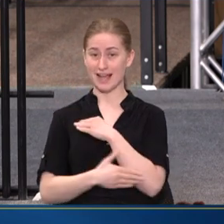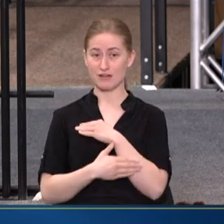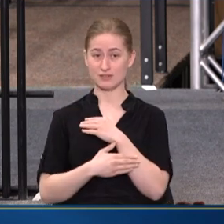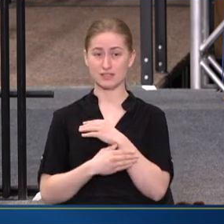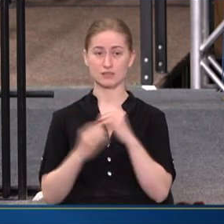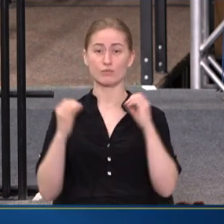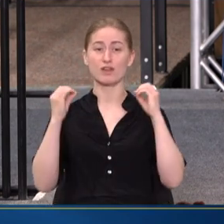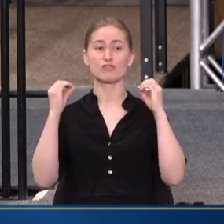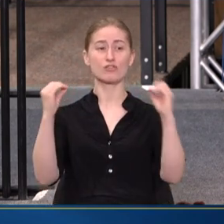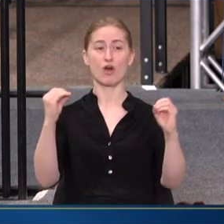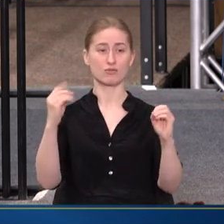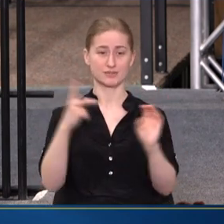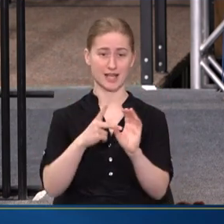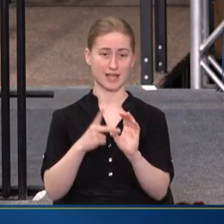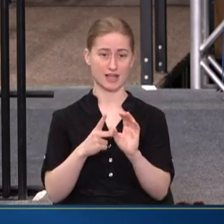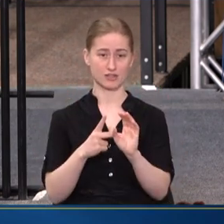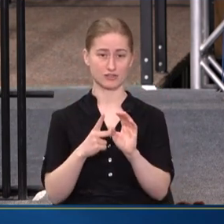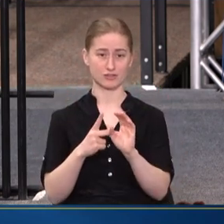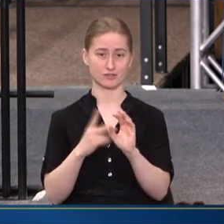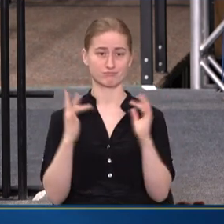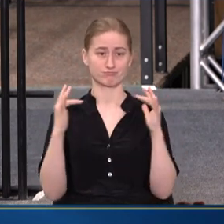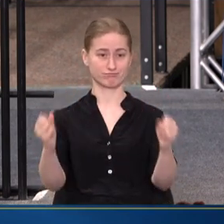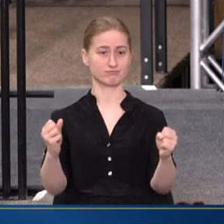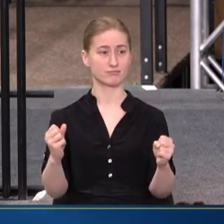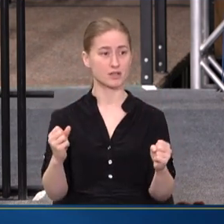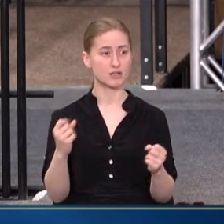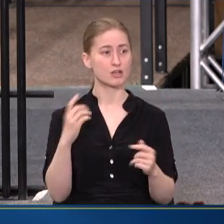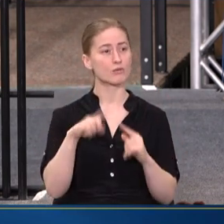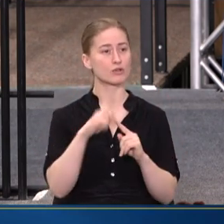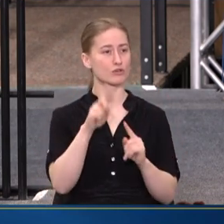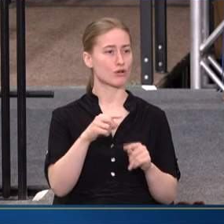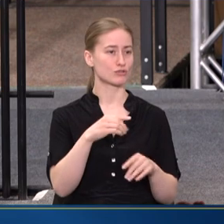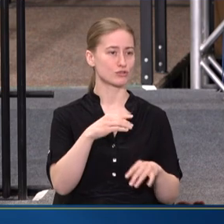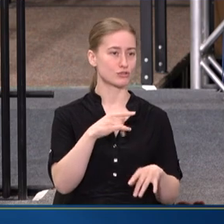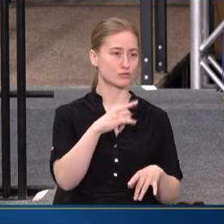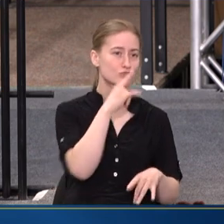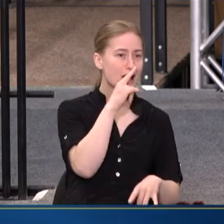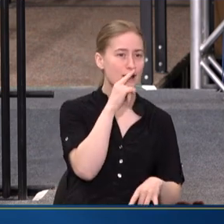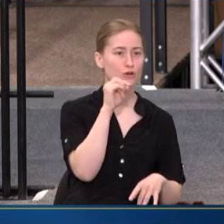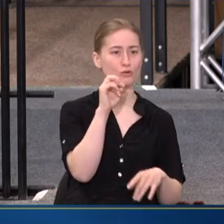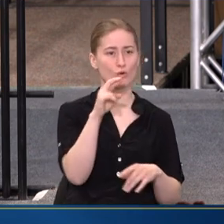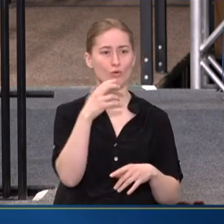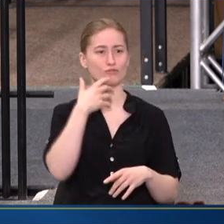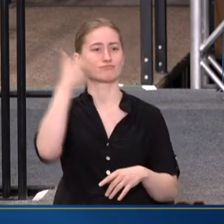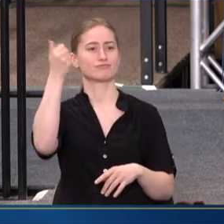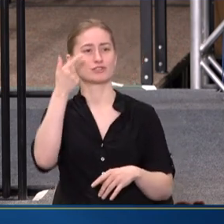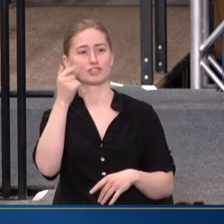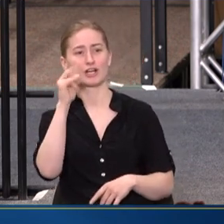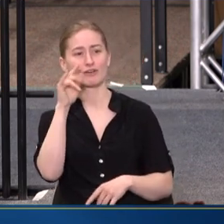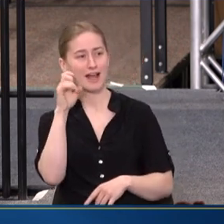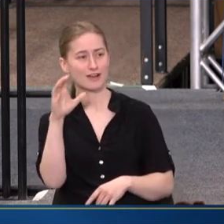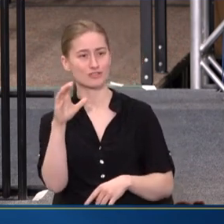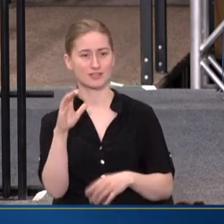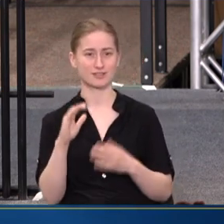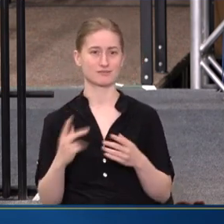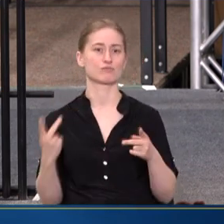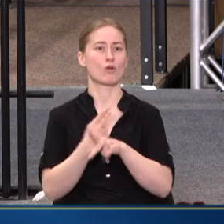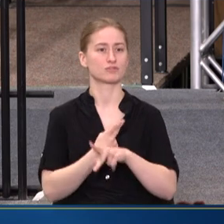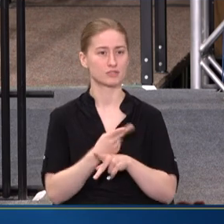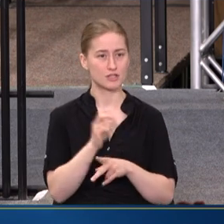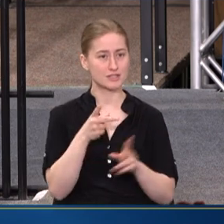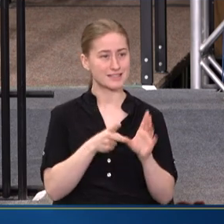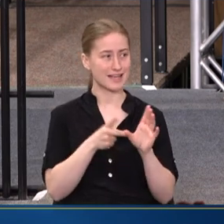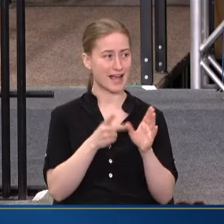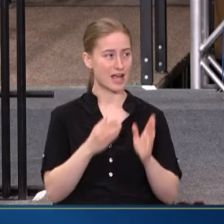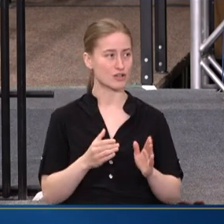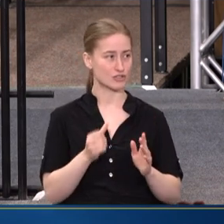PSYCHATRIST. AND WHEN WE GO TO A SPECIALIZED, LIKE CHILD OR GERIATRICS, IT BECOMES HARDER. AND PSYCHATRISTS ARE